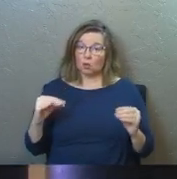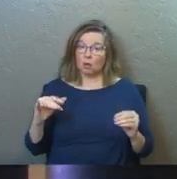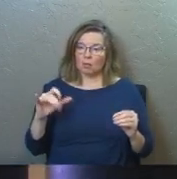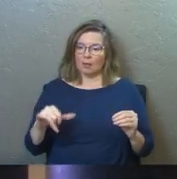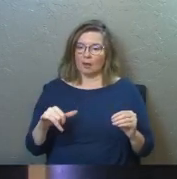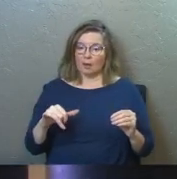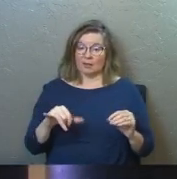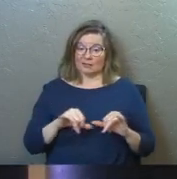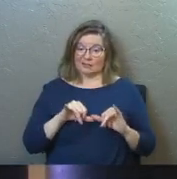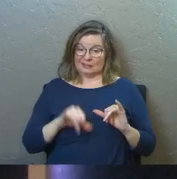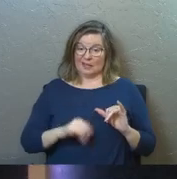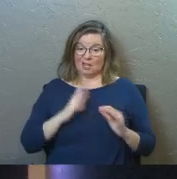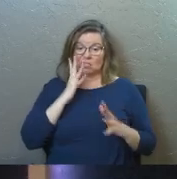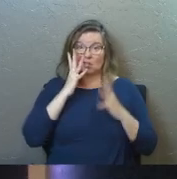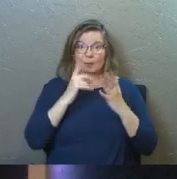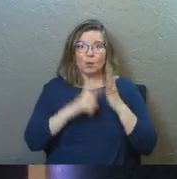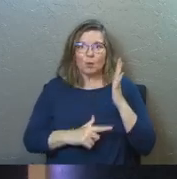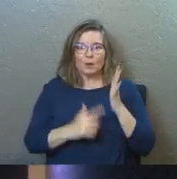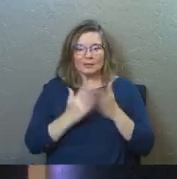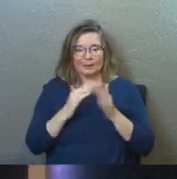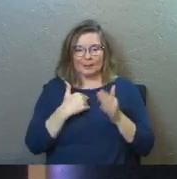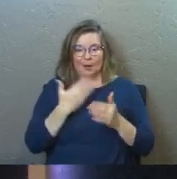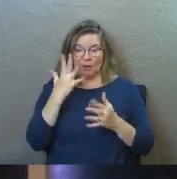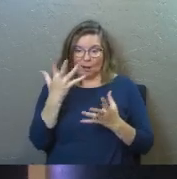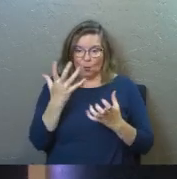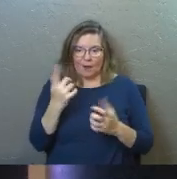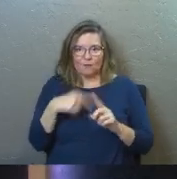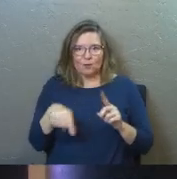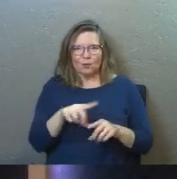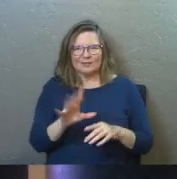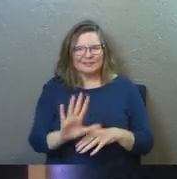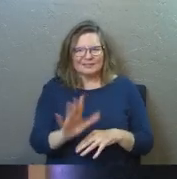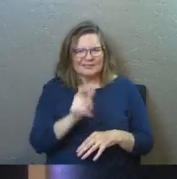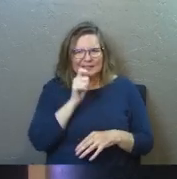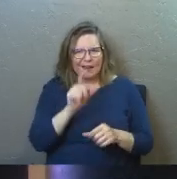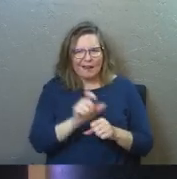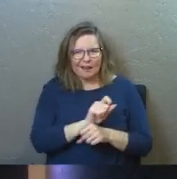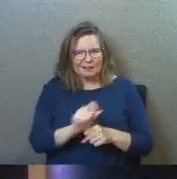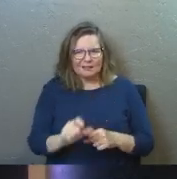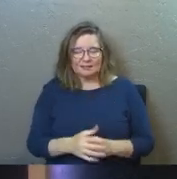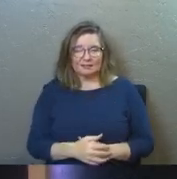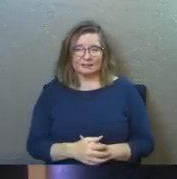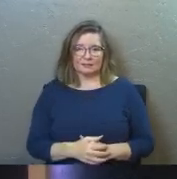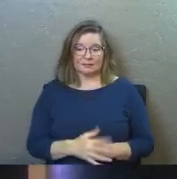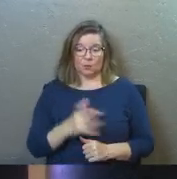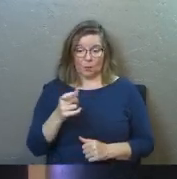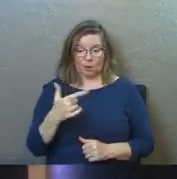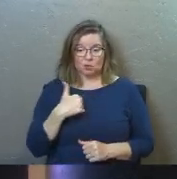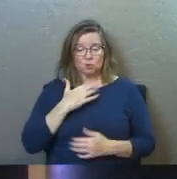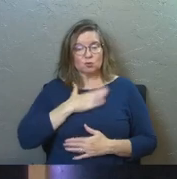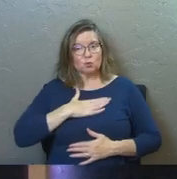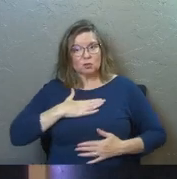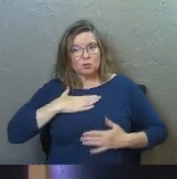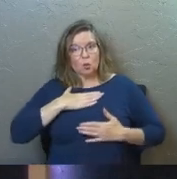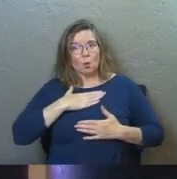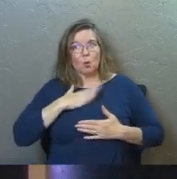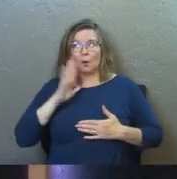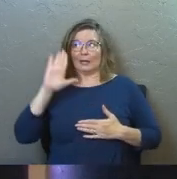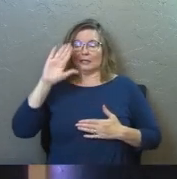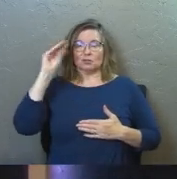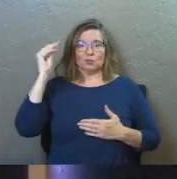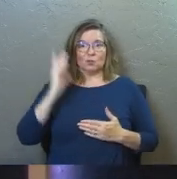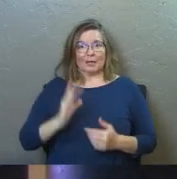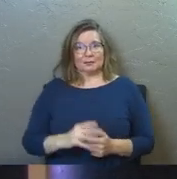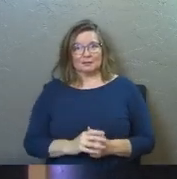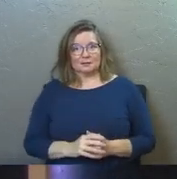that staying in your shame is what somehow God wants for you. It's not. He wants you to enjoy his